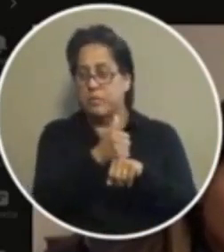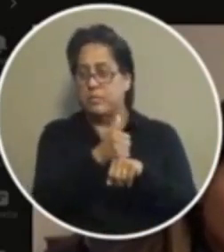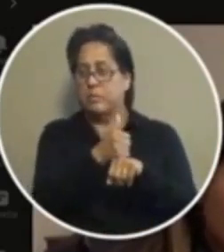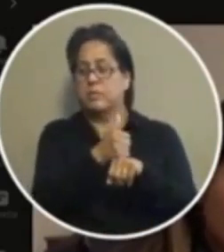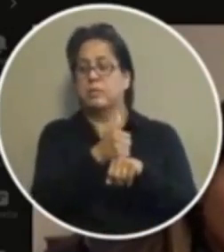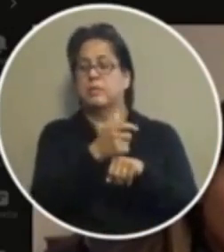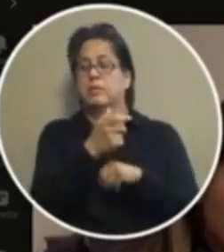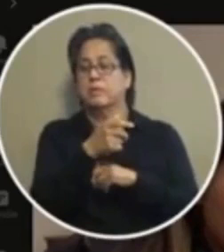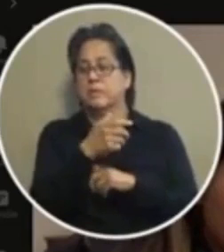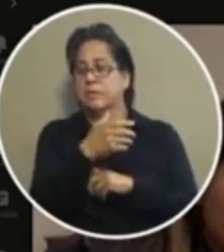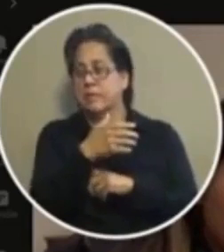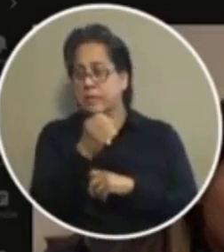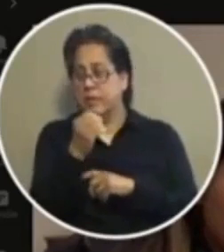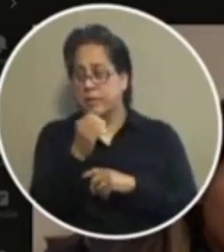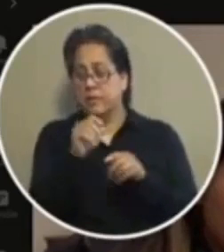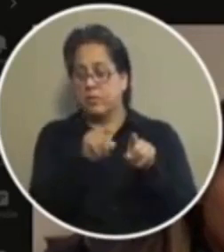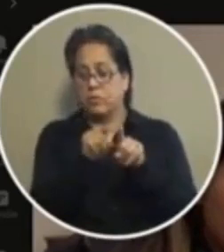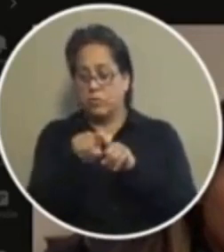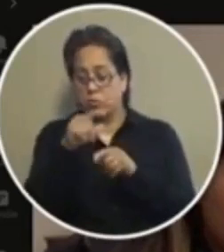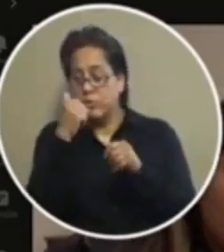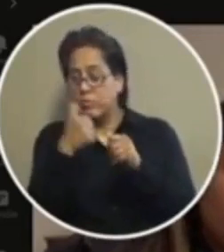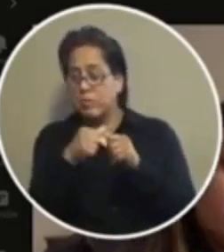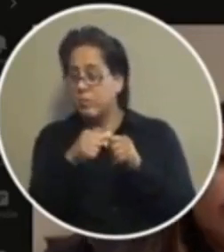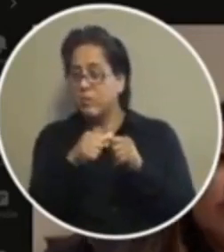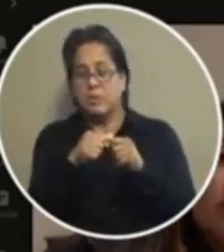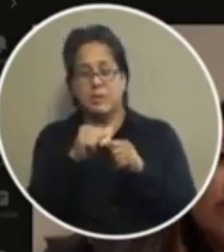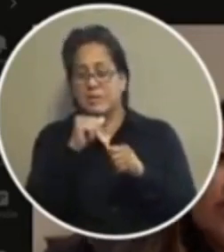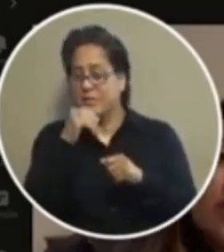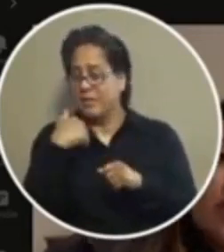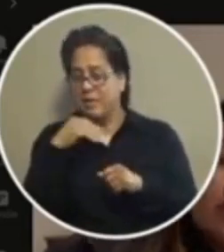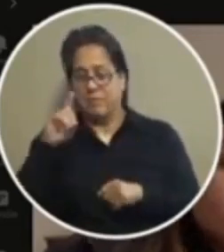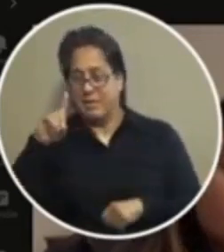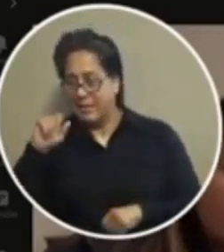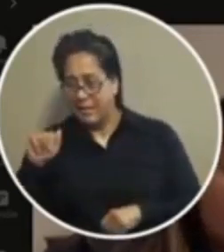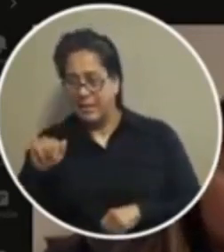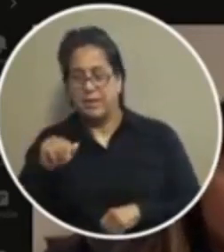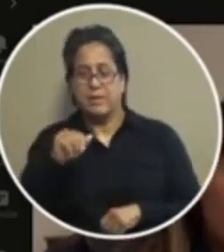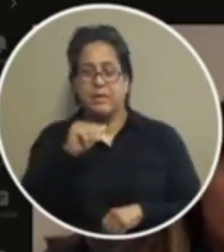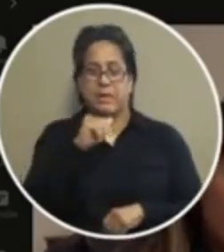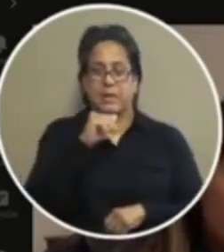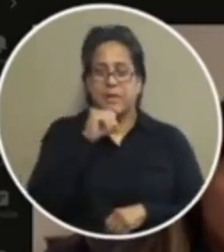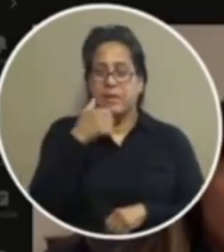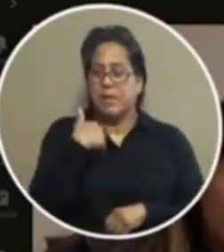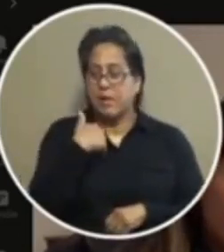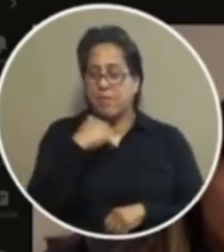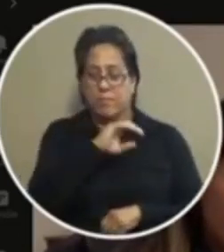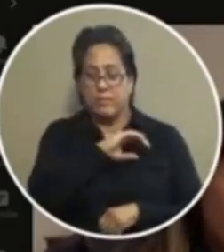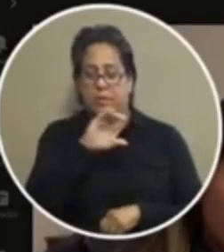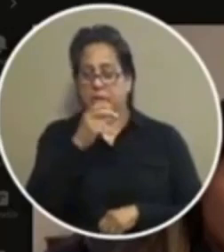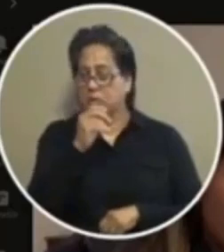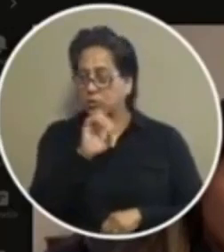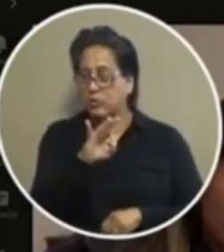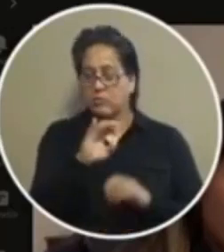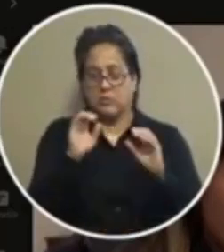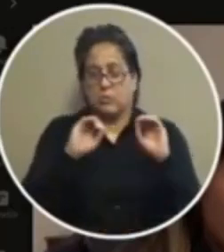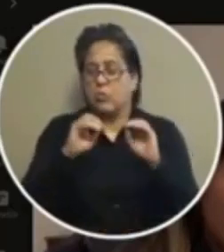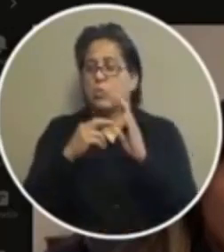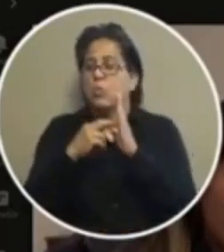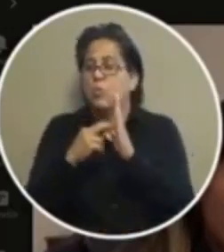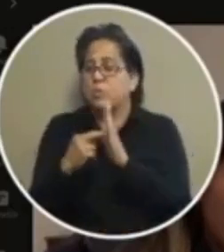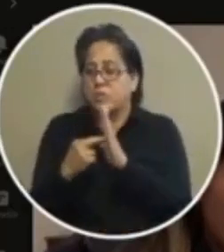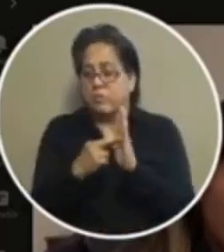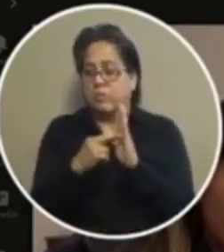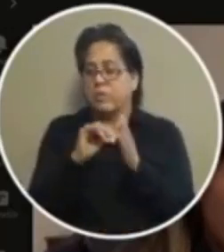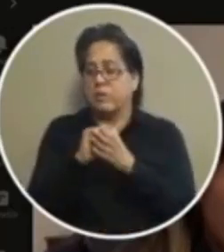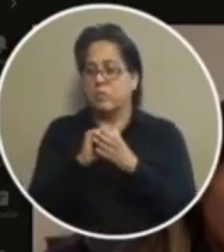implementation of the plan as you may recall we did not have the da or on the police chief or any representative that would be